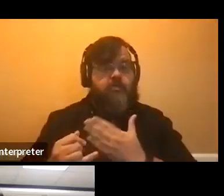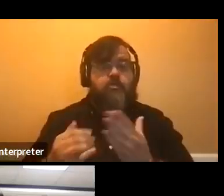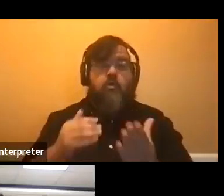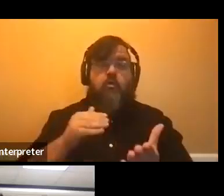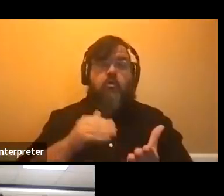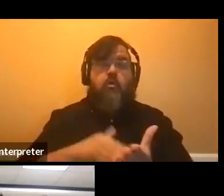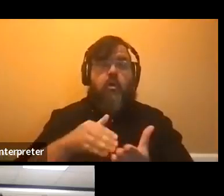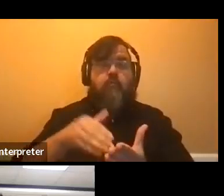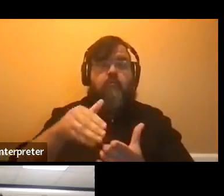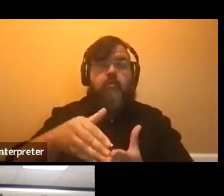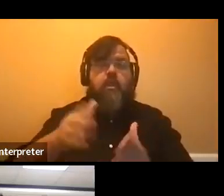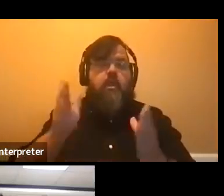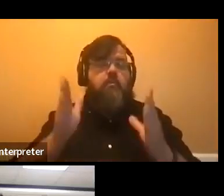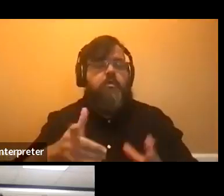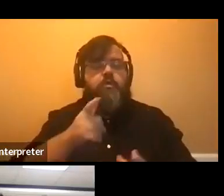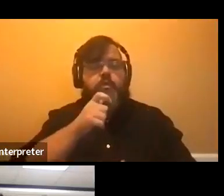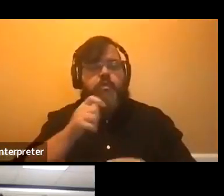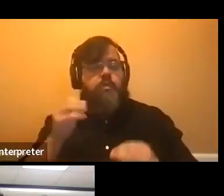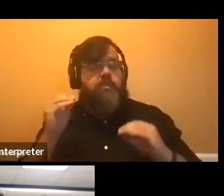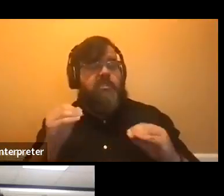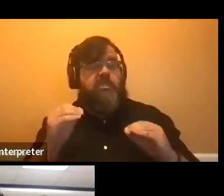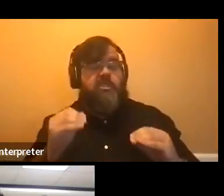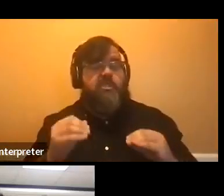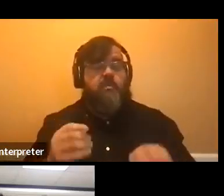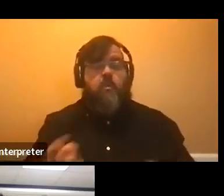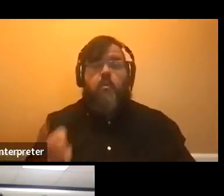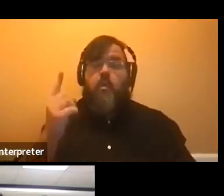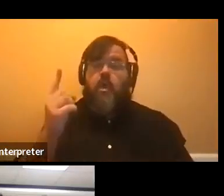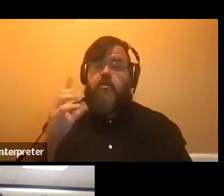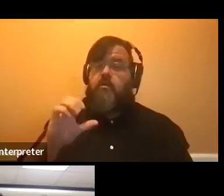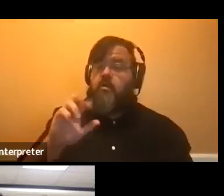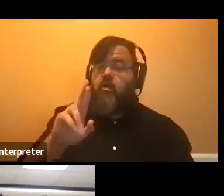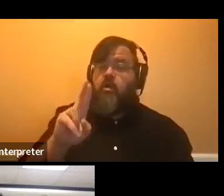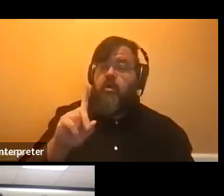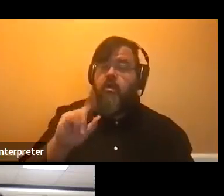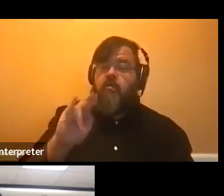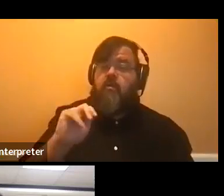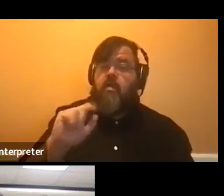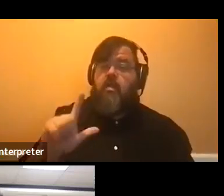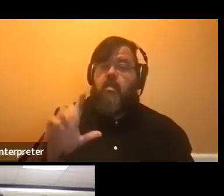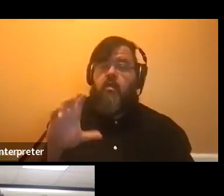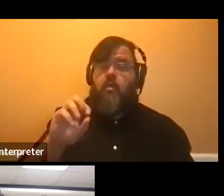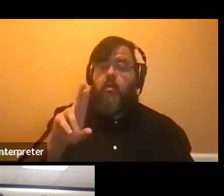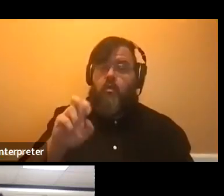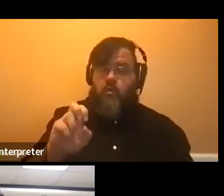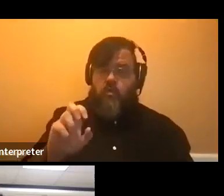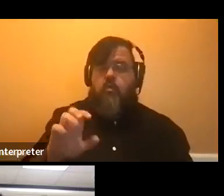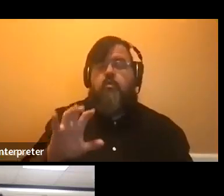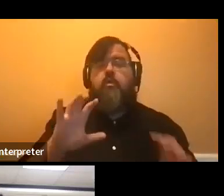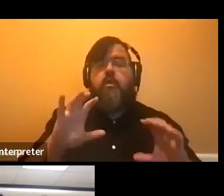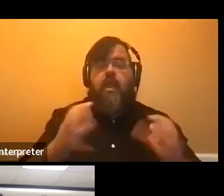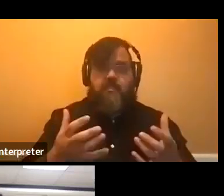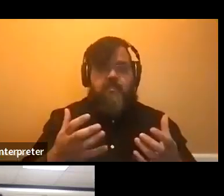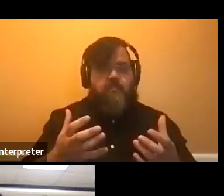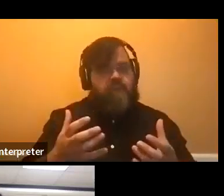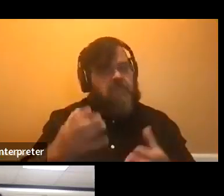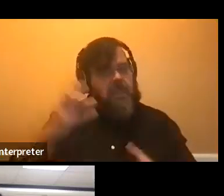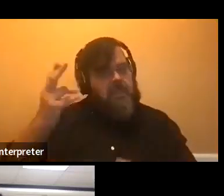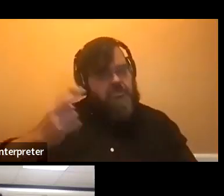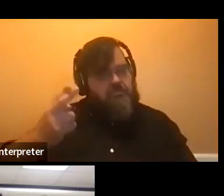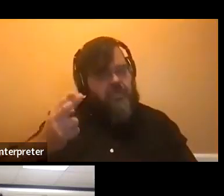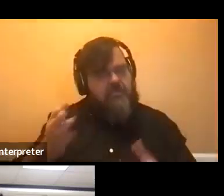teaches one of our Cardinal Corps courses, it's a history course, so it fills a general education requirement,